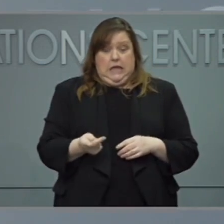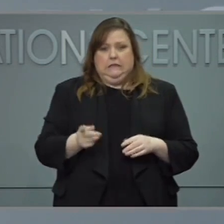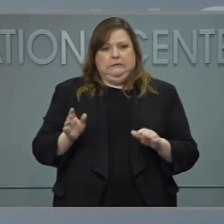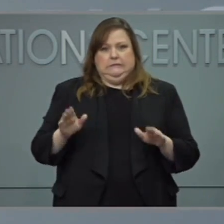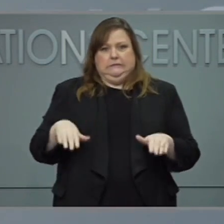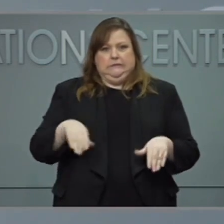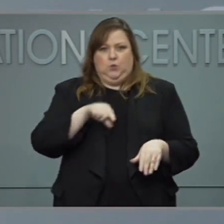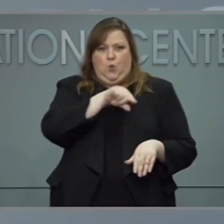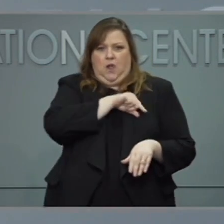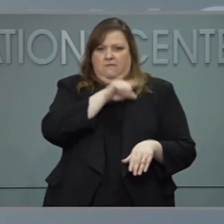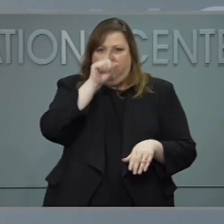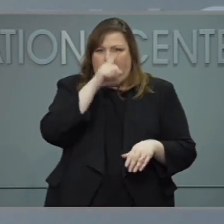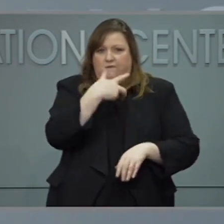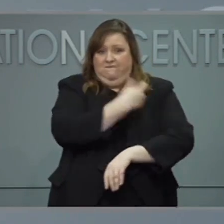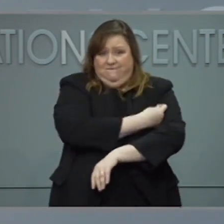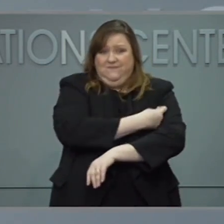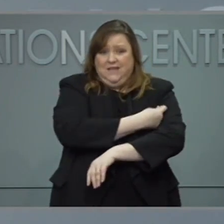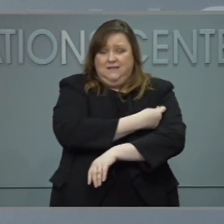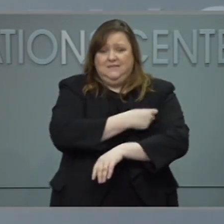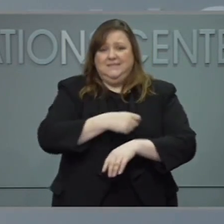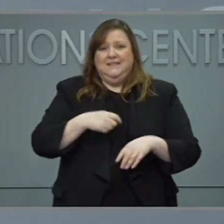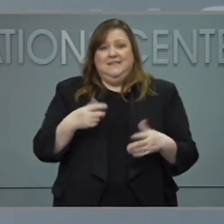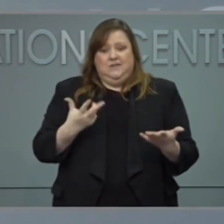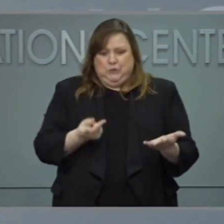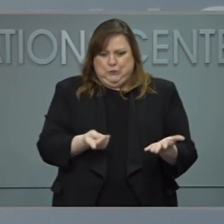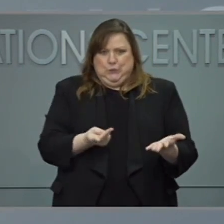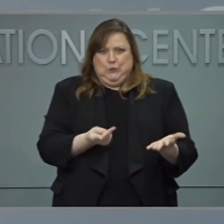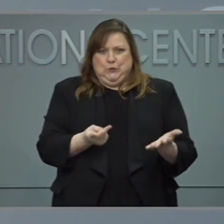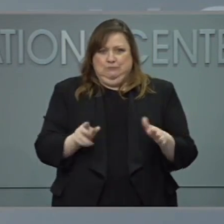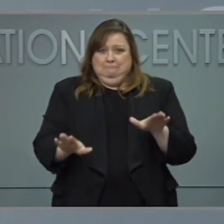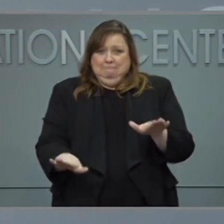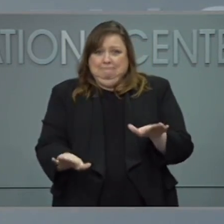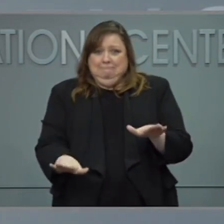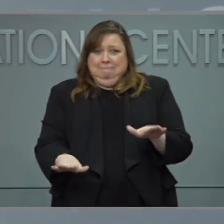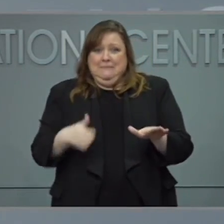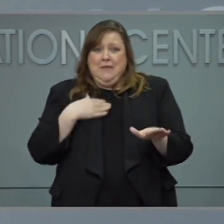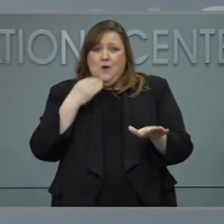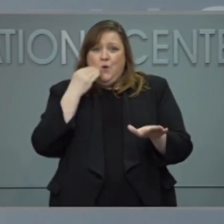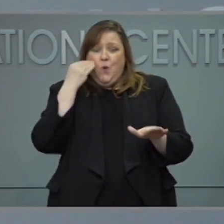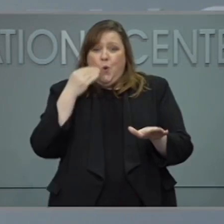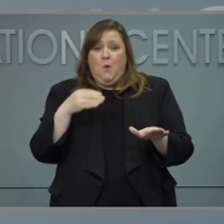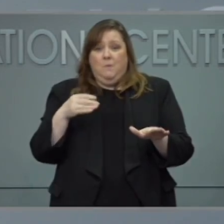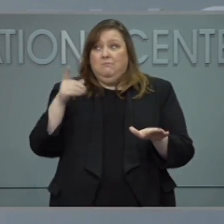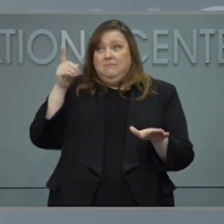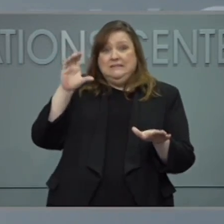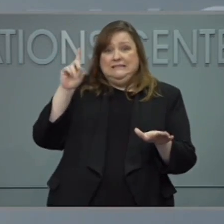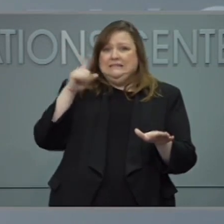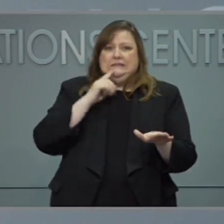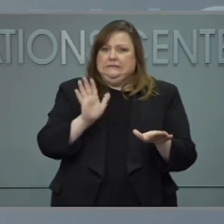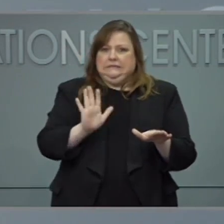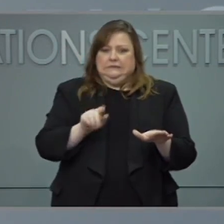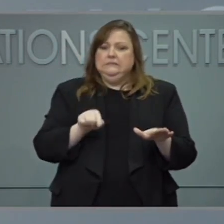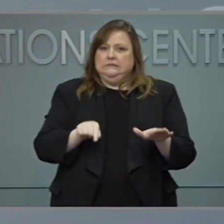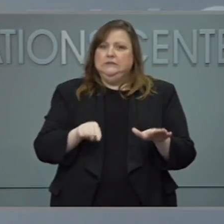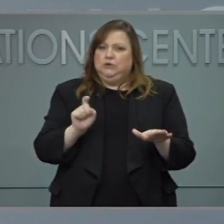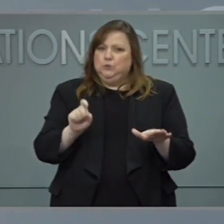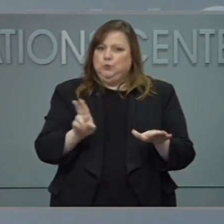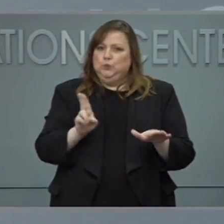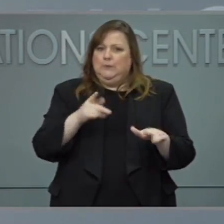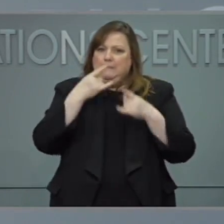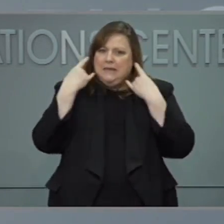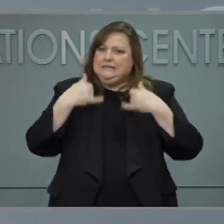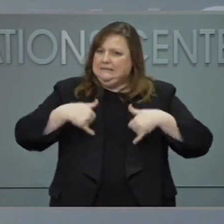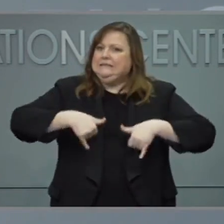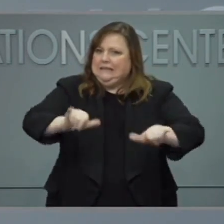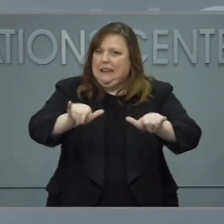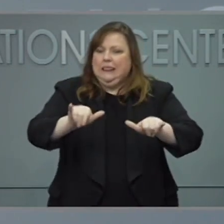be vaccinated. So I have two little ones in my home who the CDC will still recommend that they wear masks when